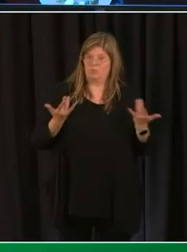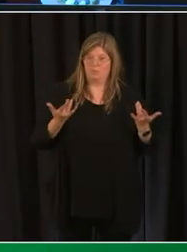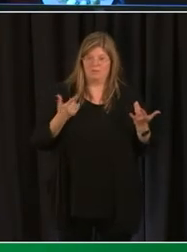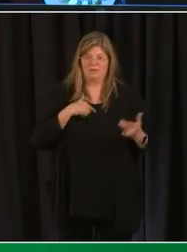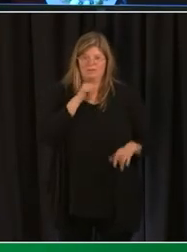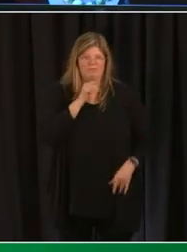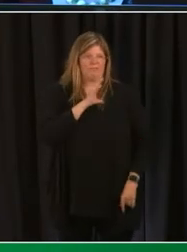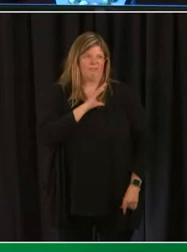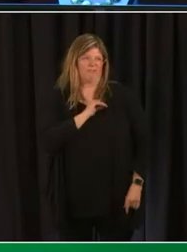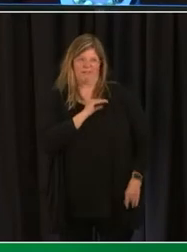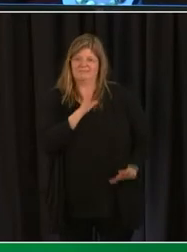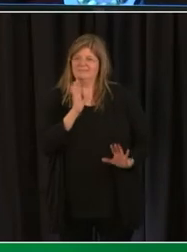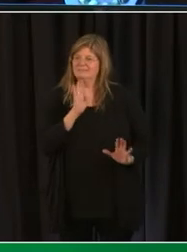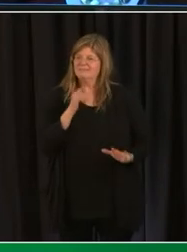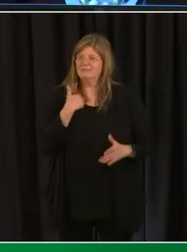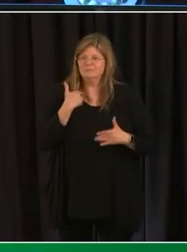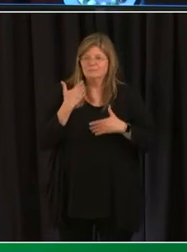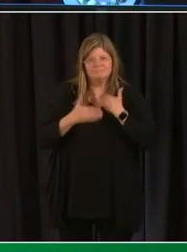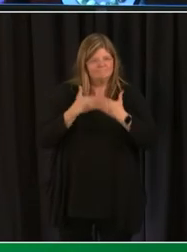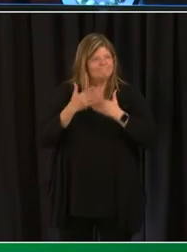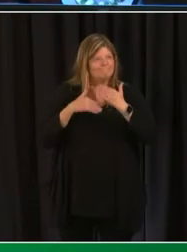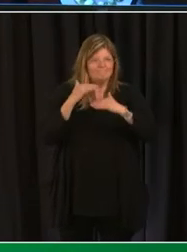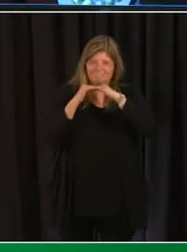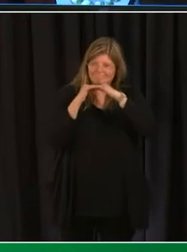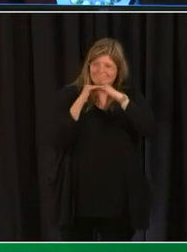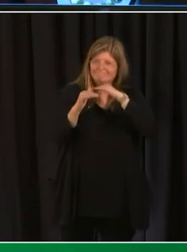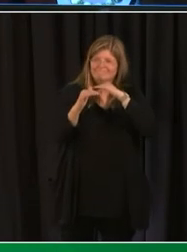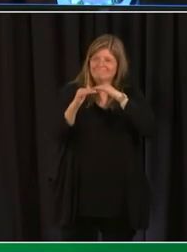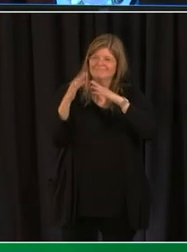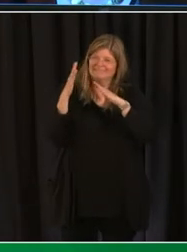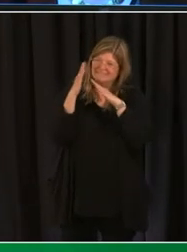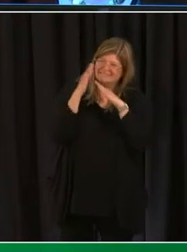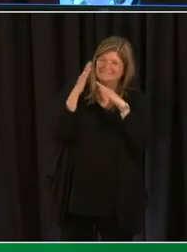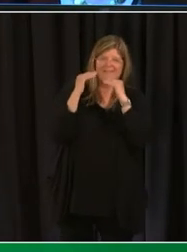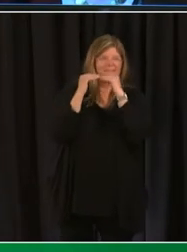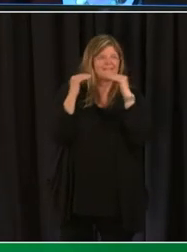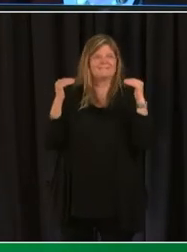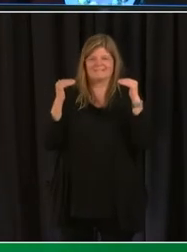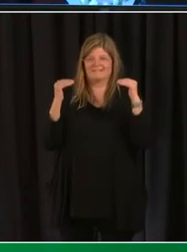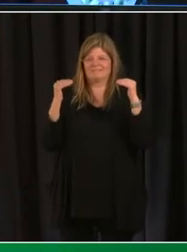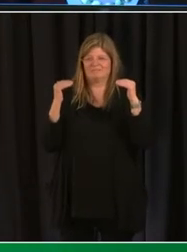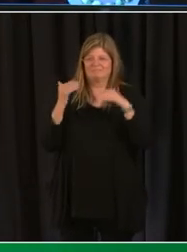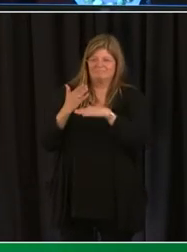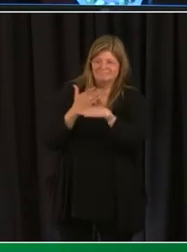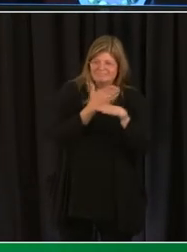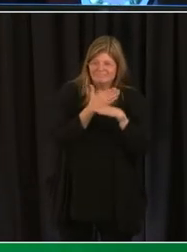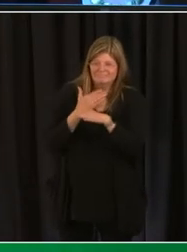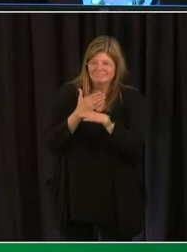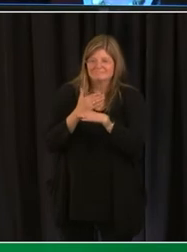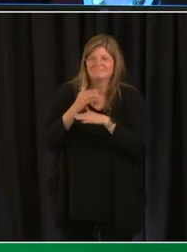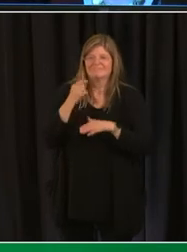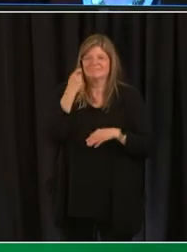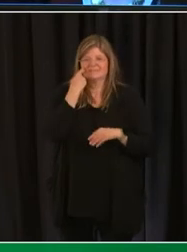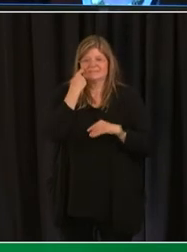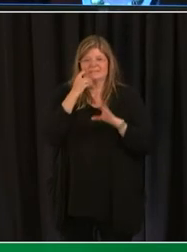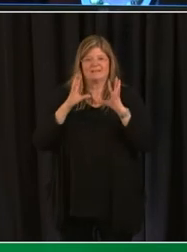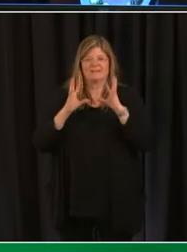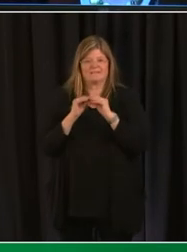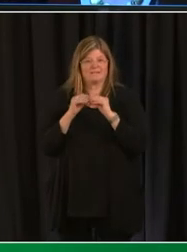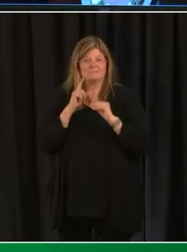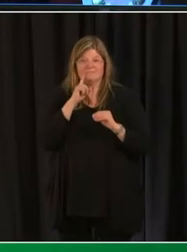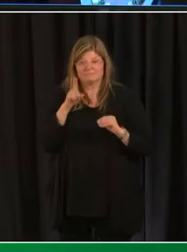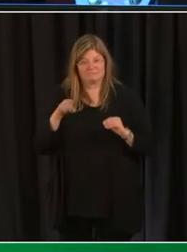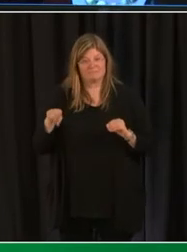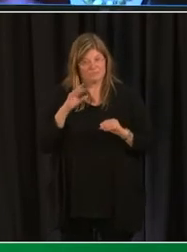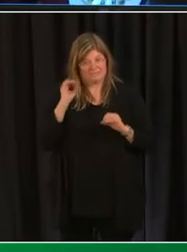and skill sets or while they're while we're teaching and learning at home they heard directly from